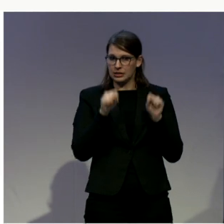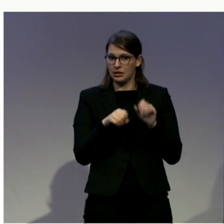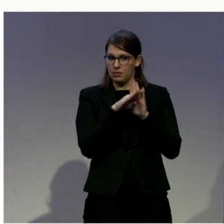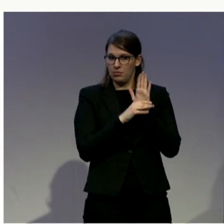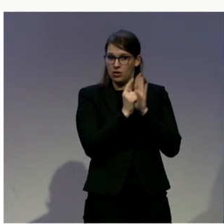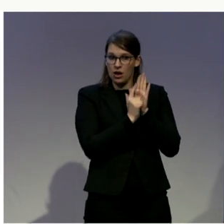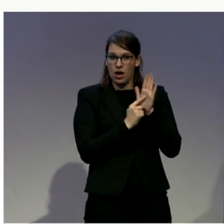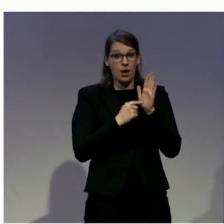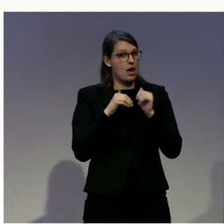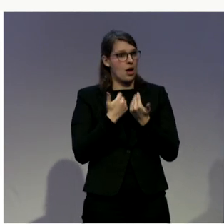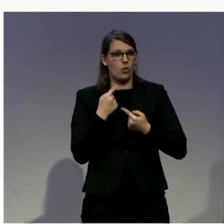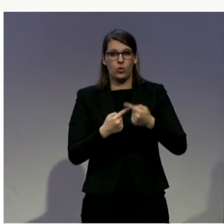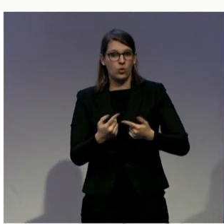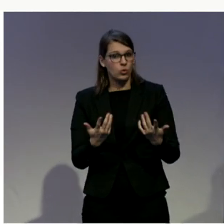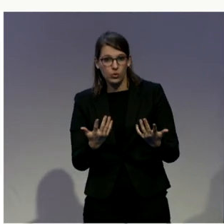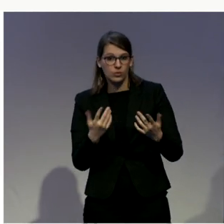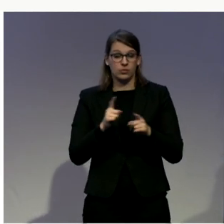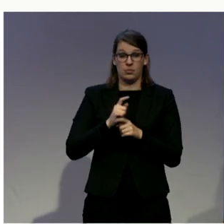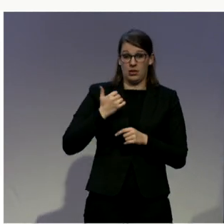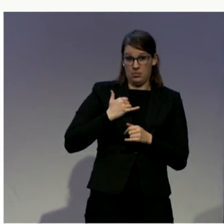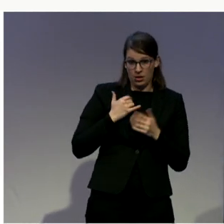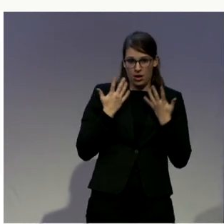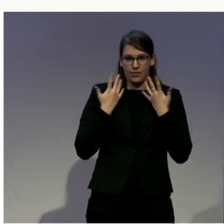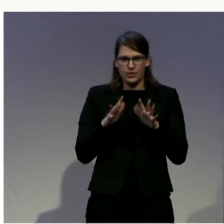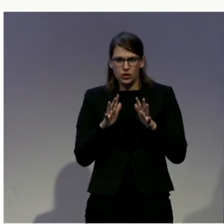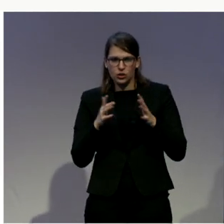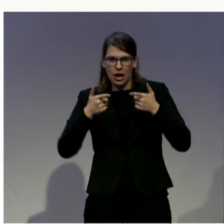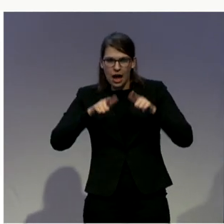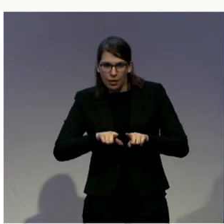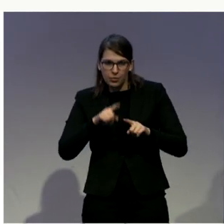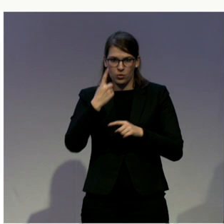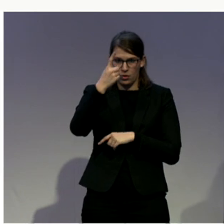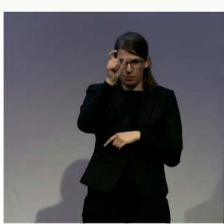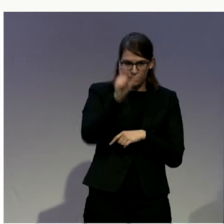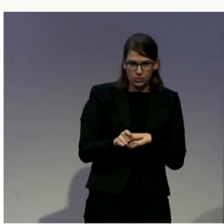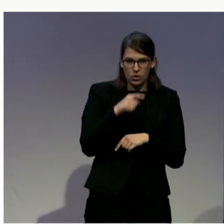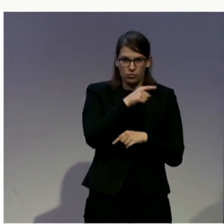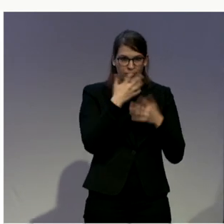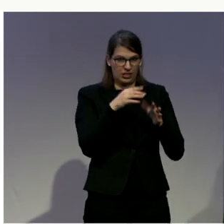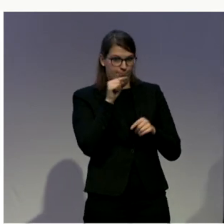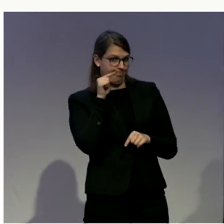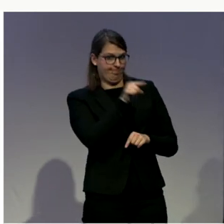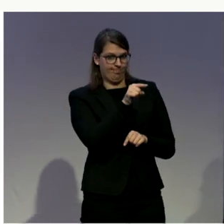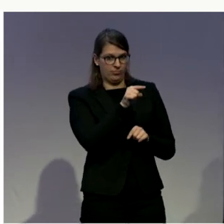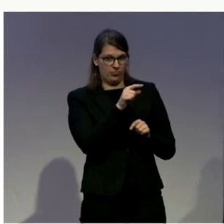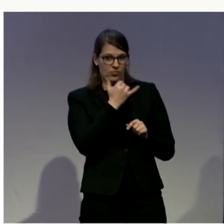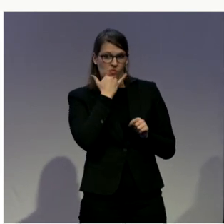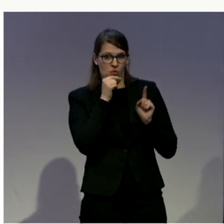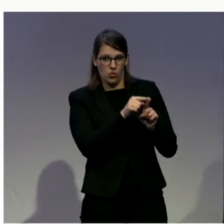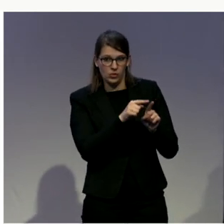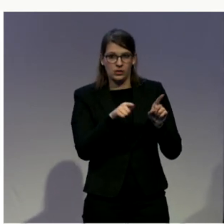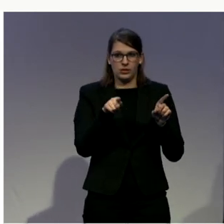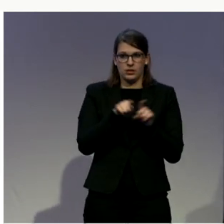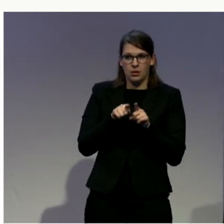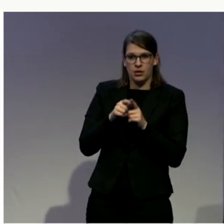a guilty act and a guilty mind. Um, but we run into issues with what we call statutory crimes